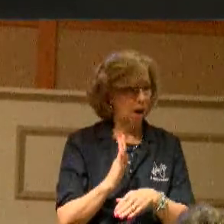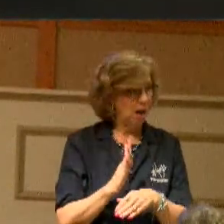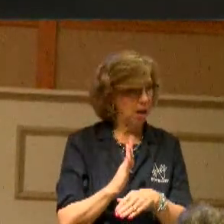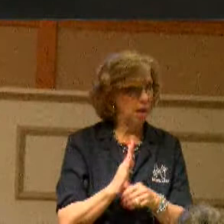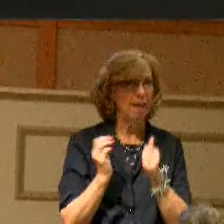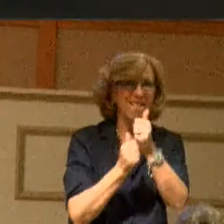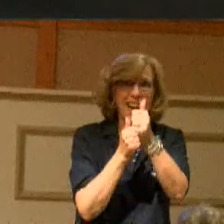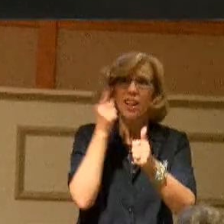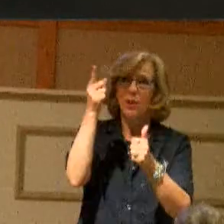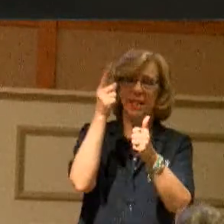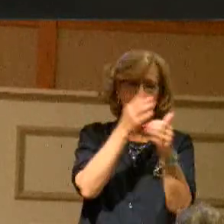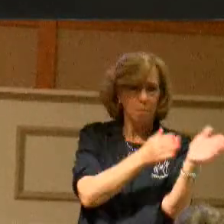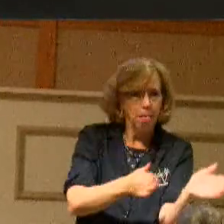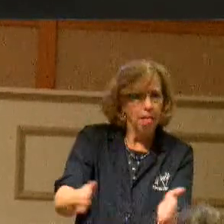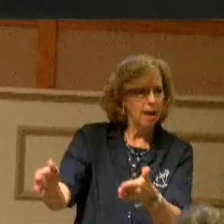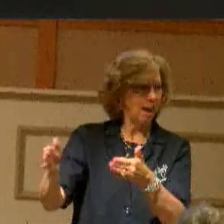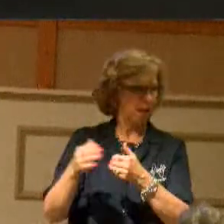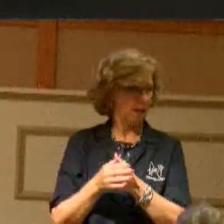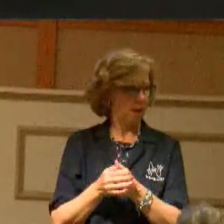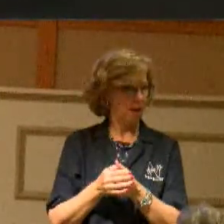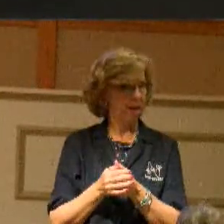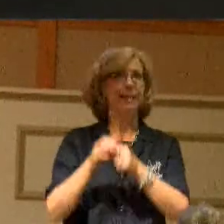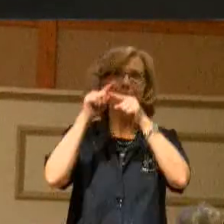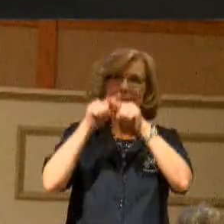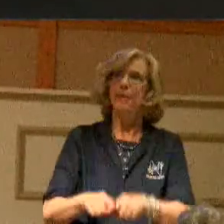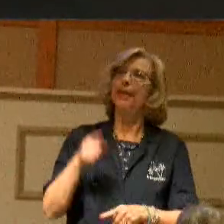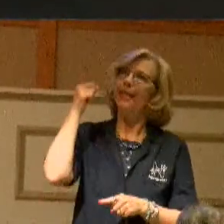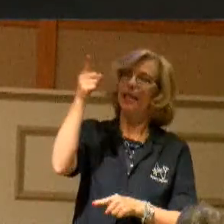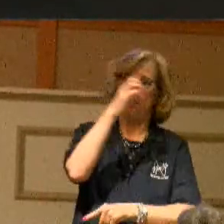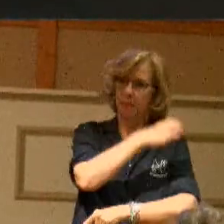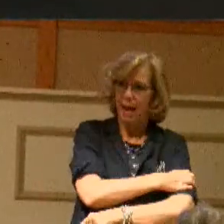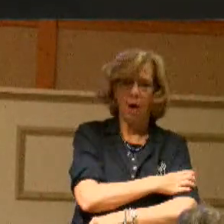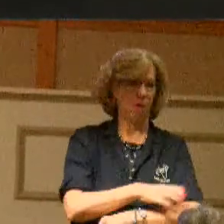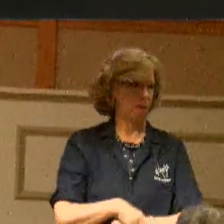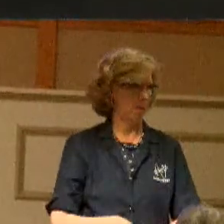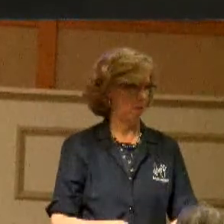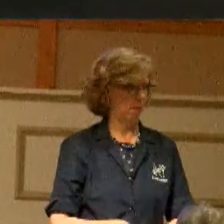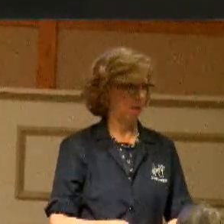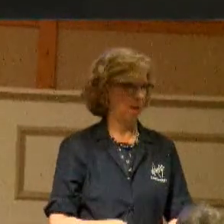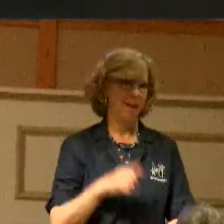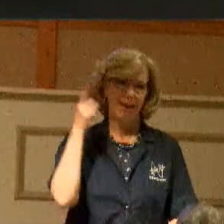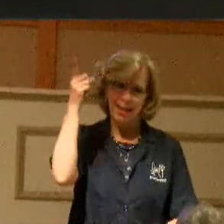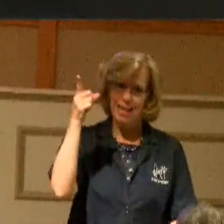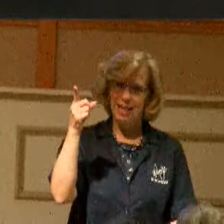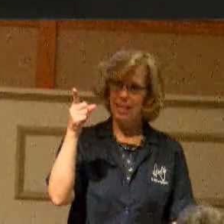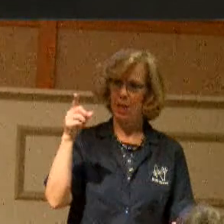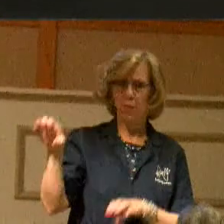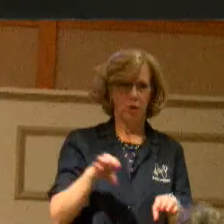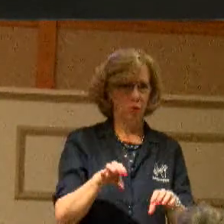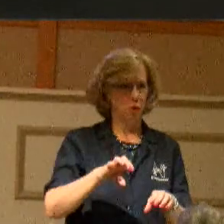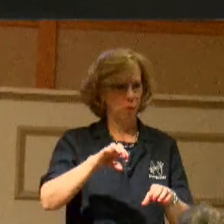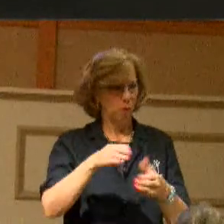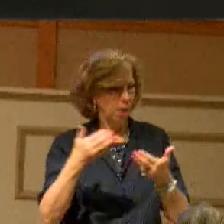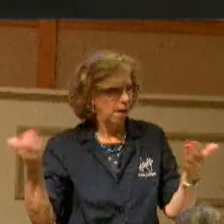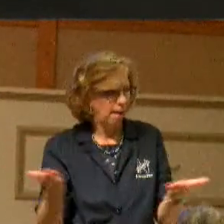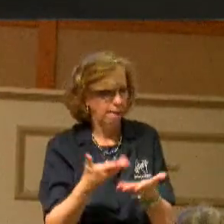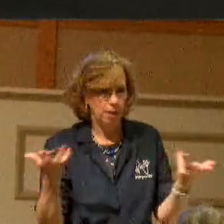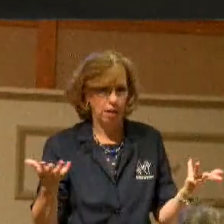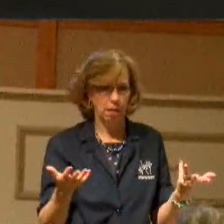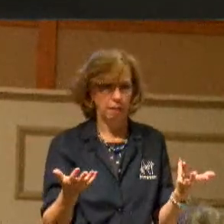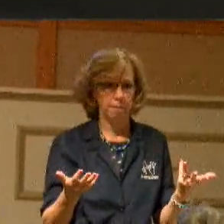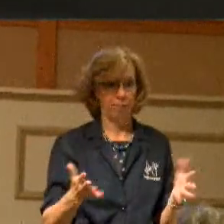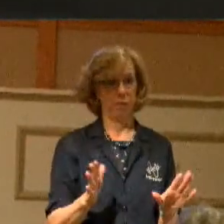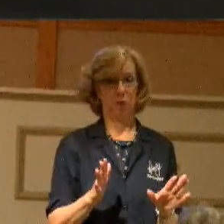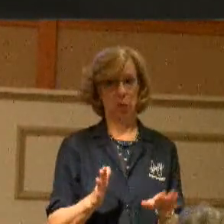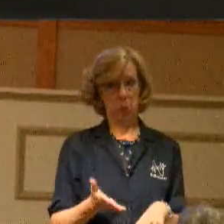follow His plan and rely on His power and He will do the work. We have Journey Through